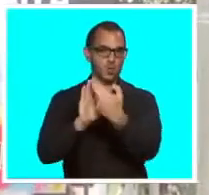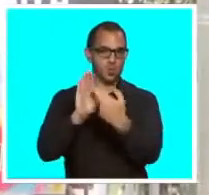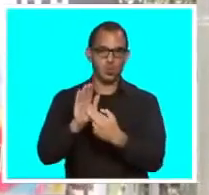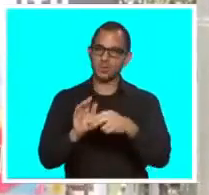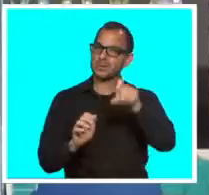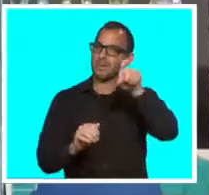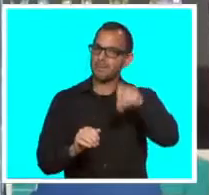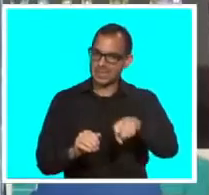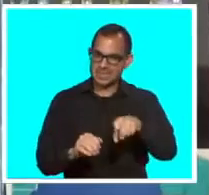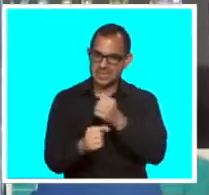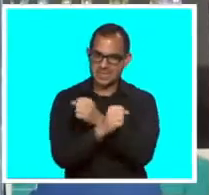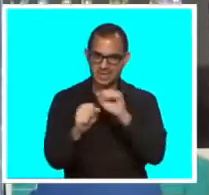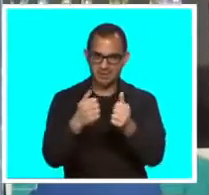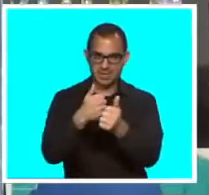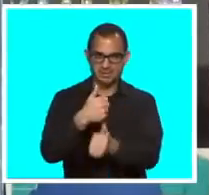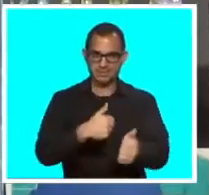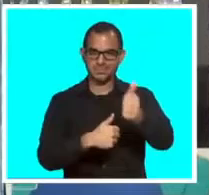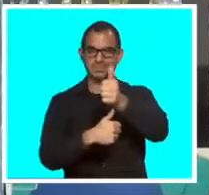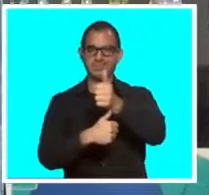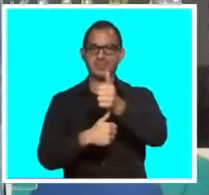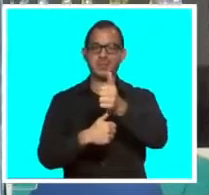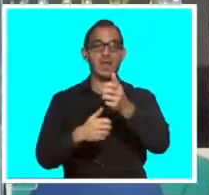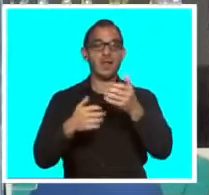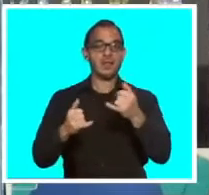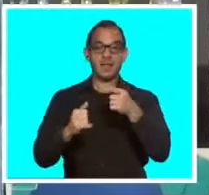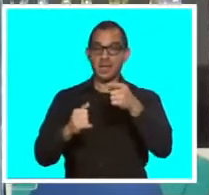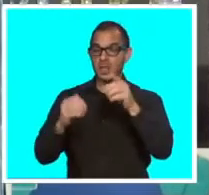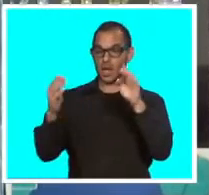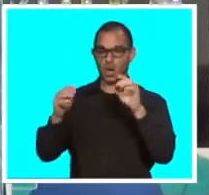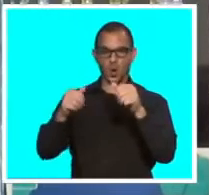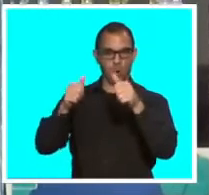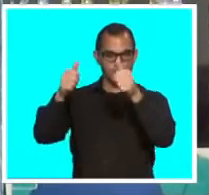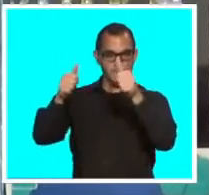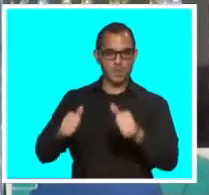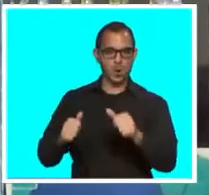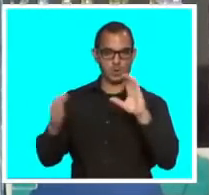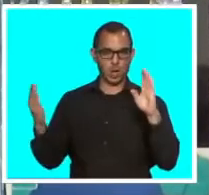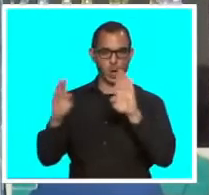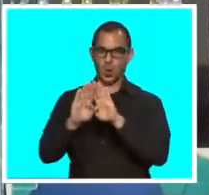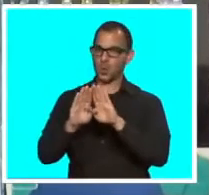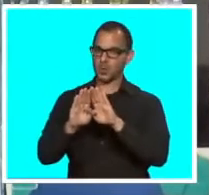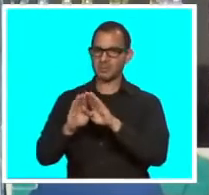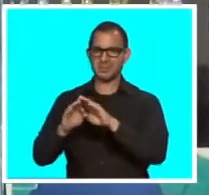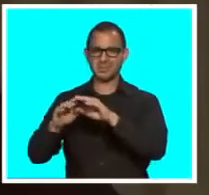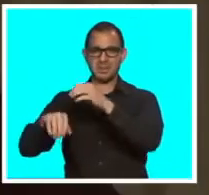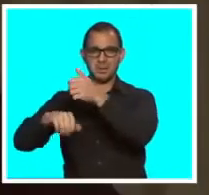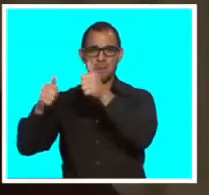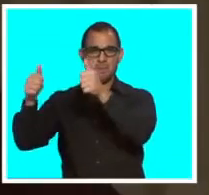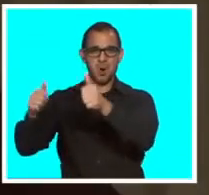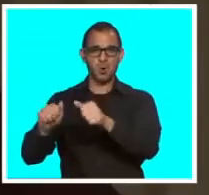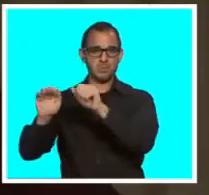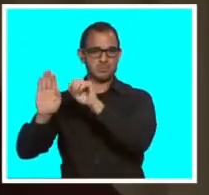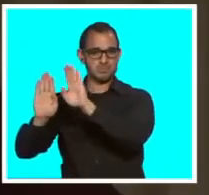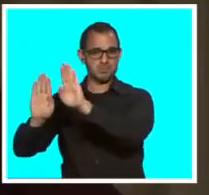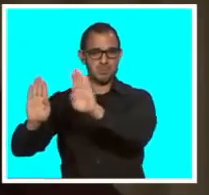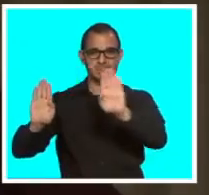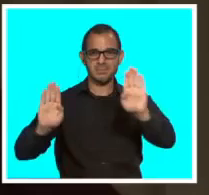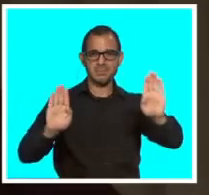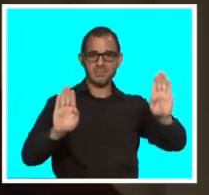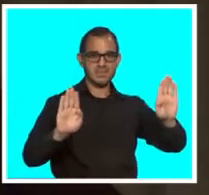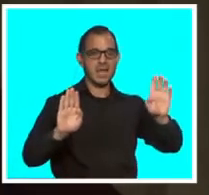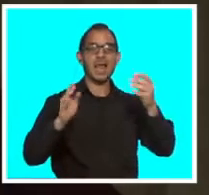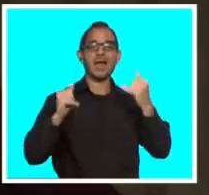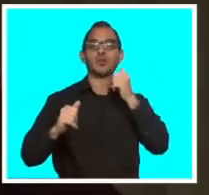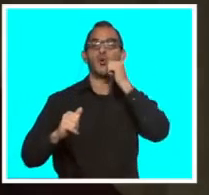number one. For weeks, these closing signs have decorated the doors of businesses across the nation. Tomorrow, many will